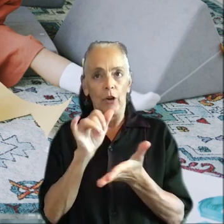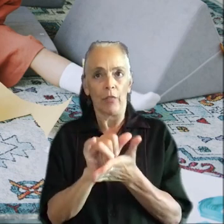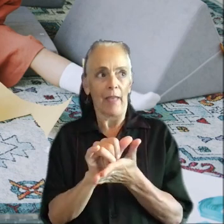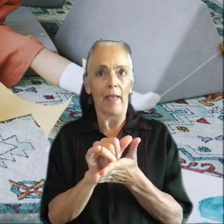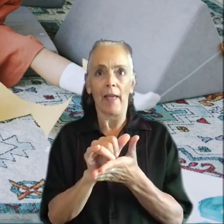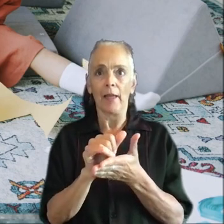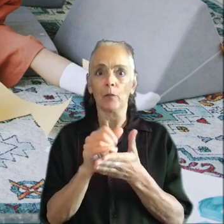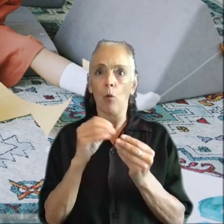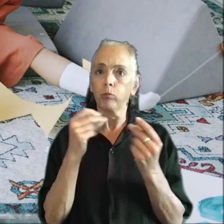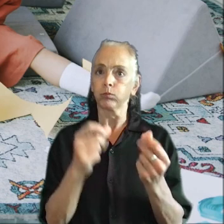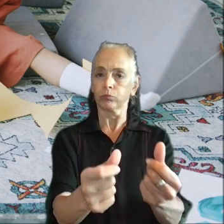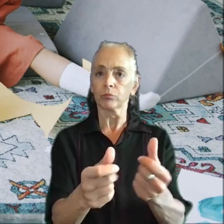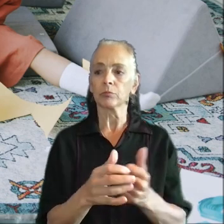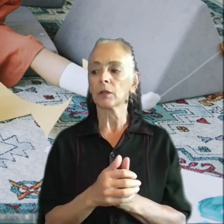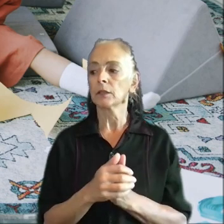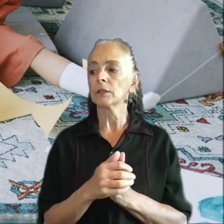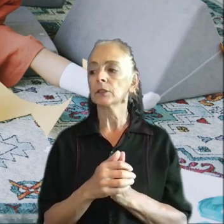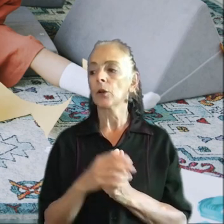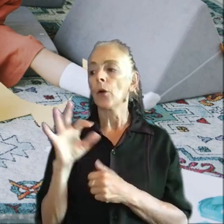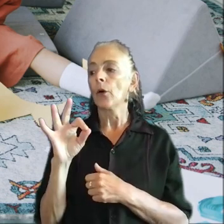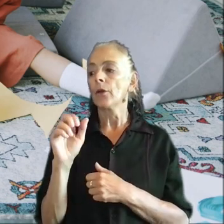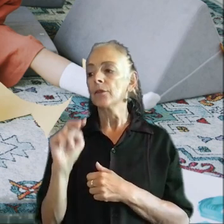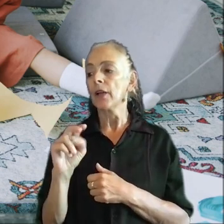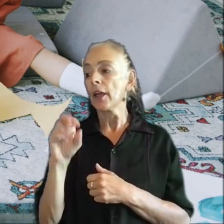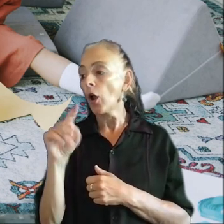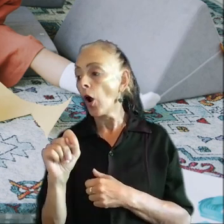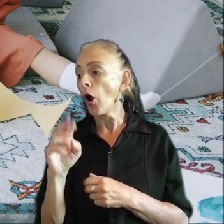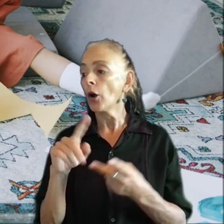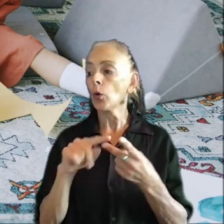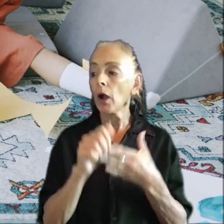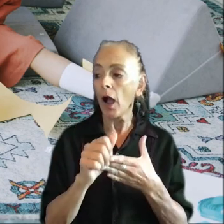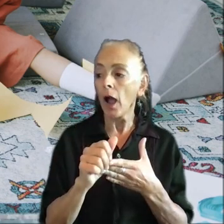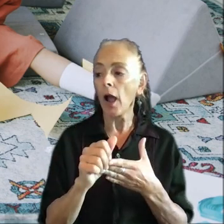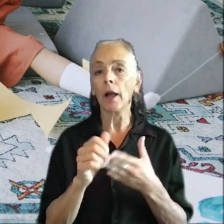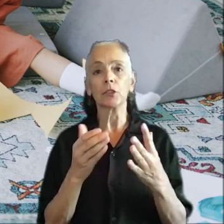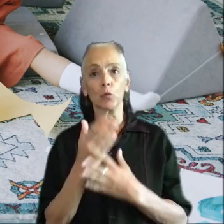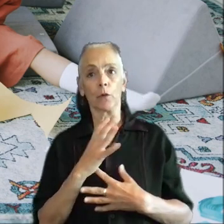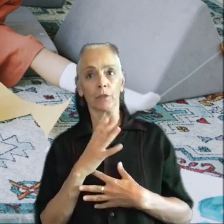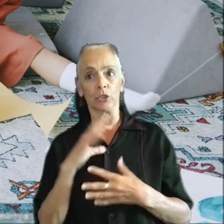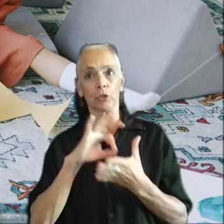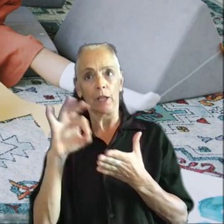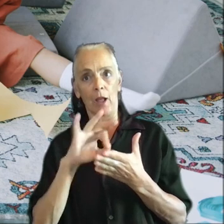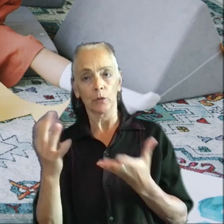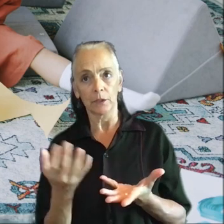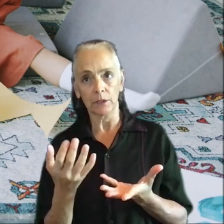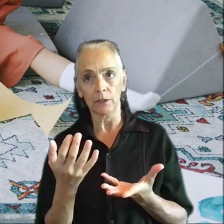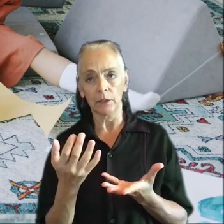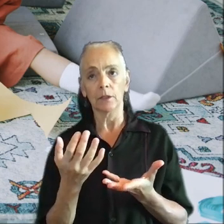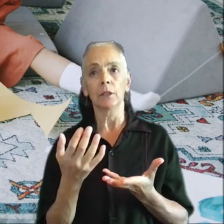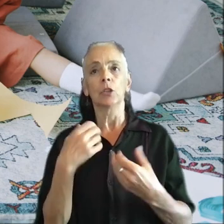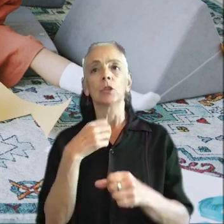posting fan art or guides through official accounts can increase reach, and is likely to please the creator,